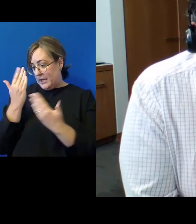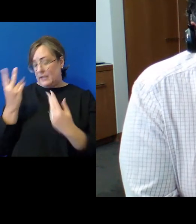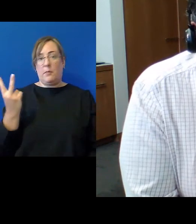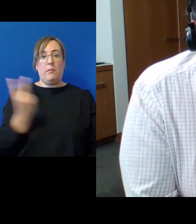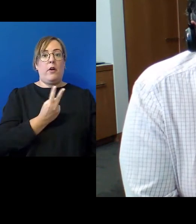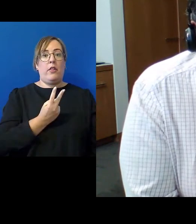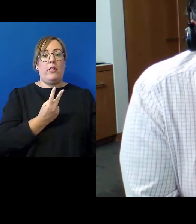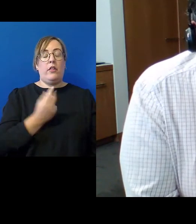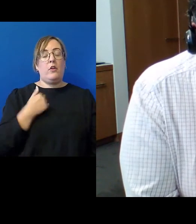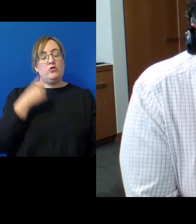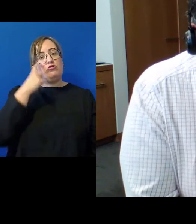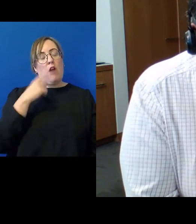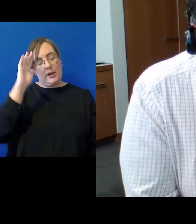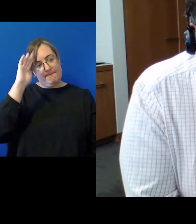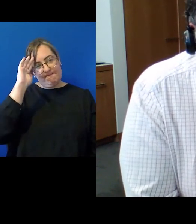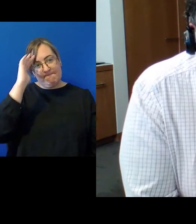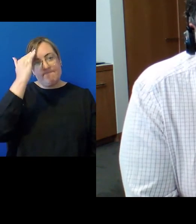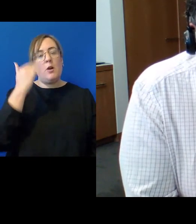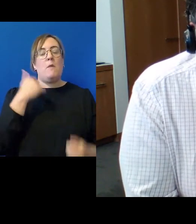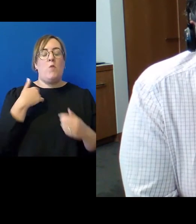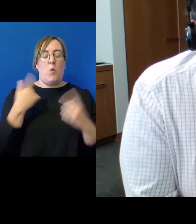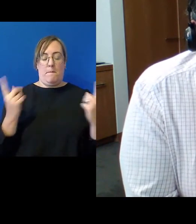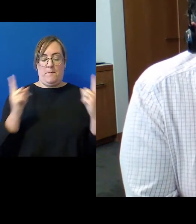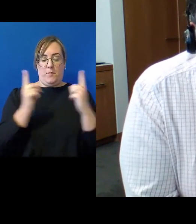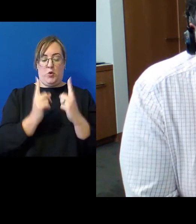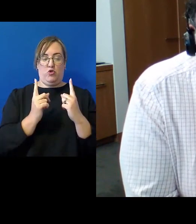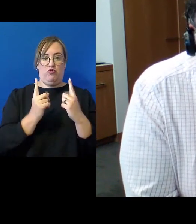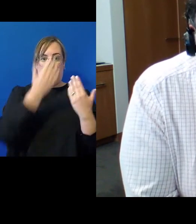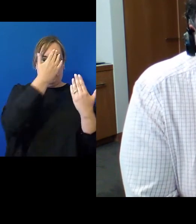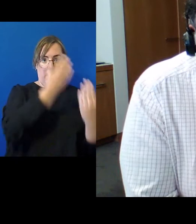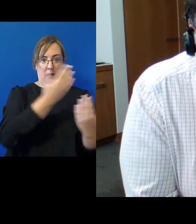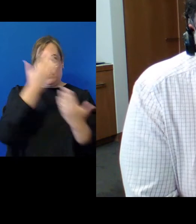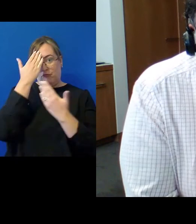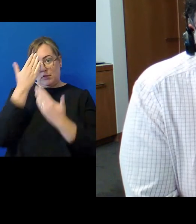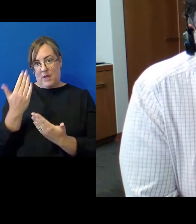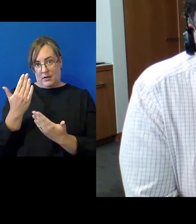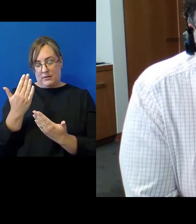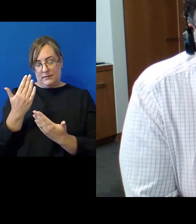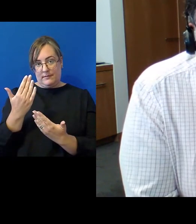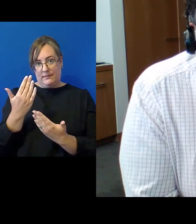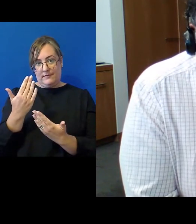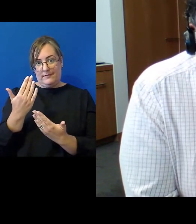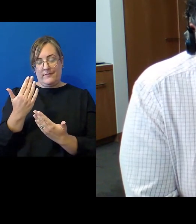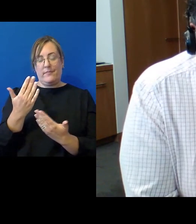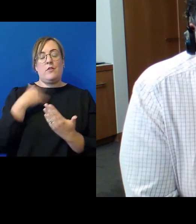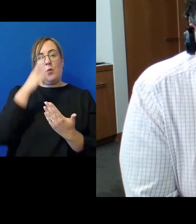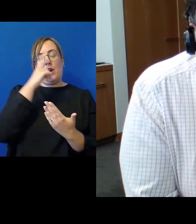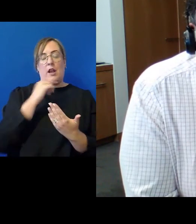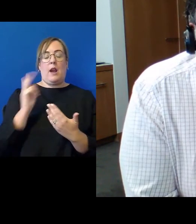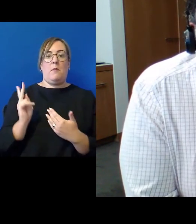striving for mutual respect which is the precondition to achieving